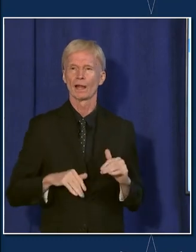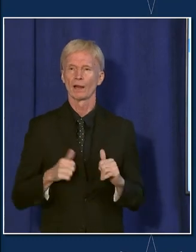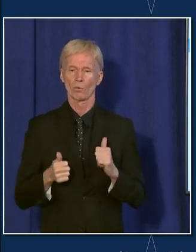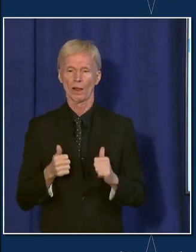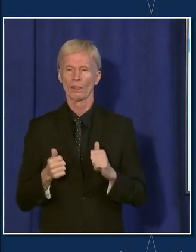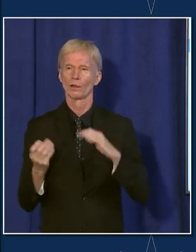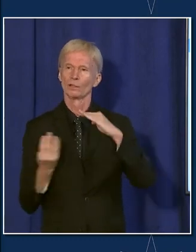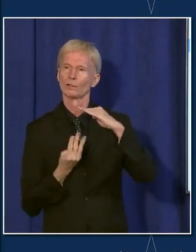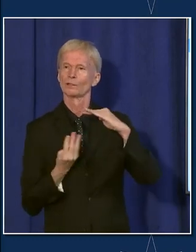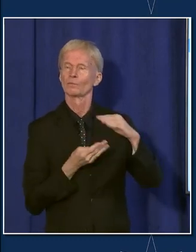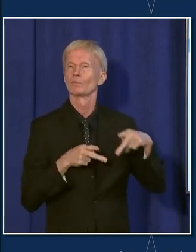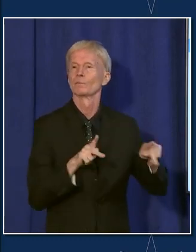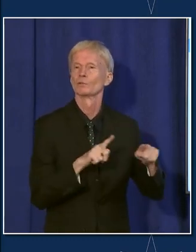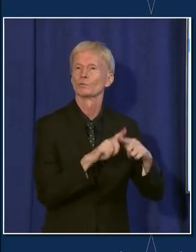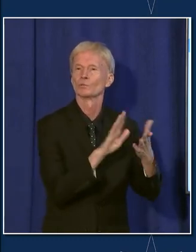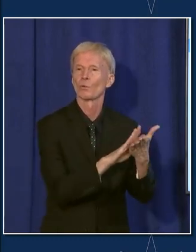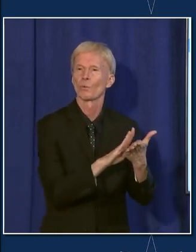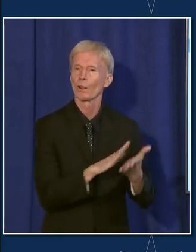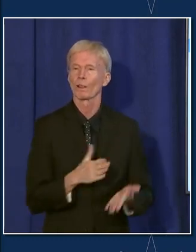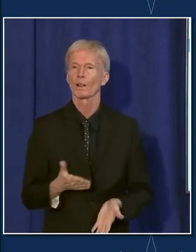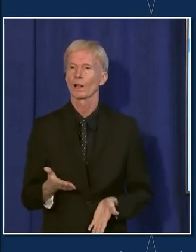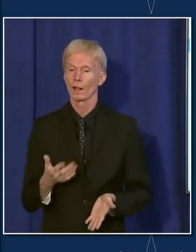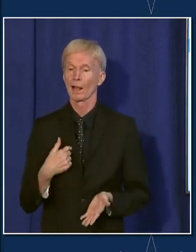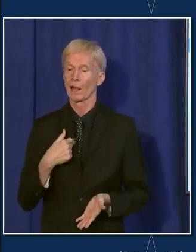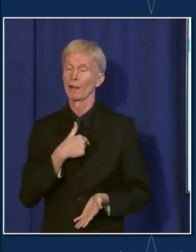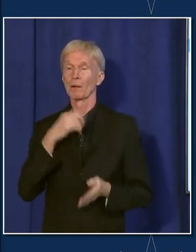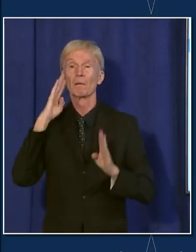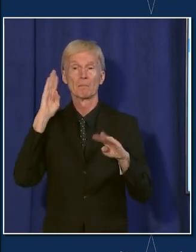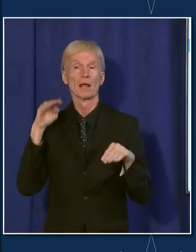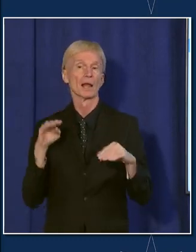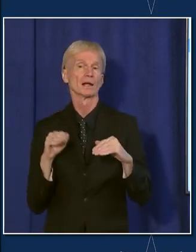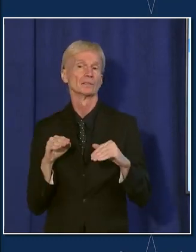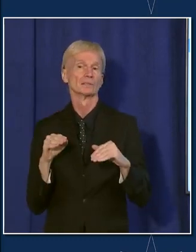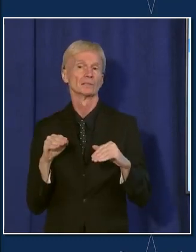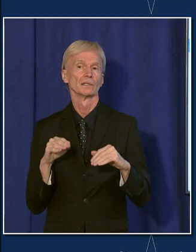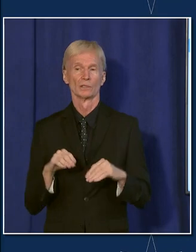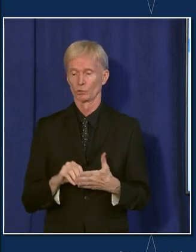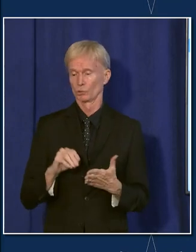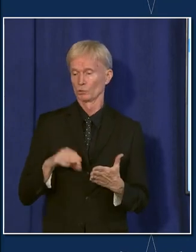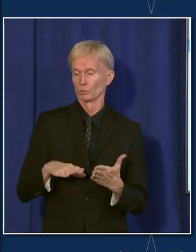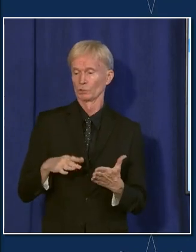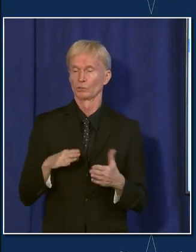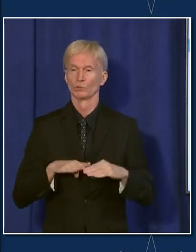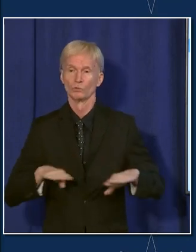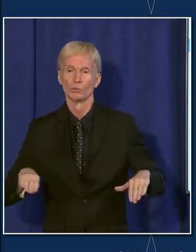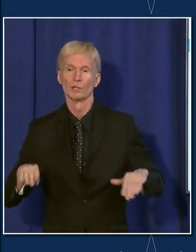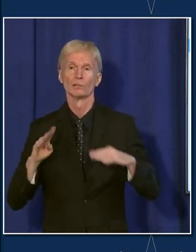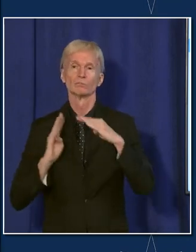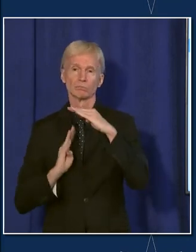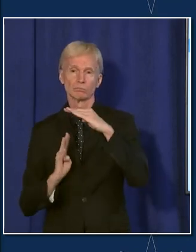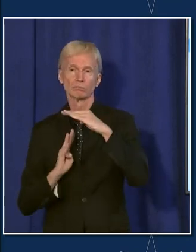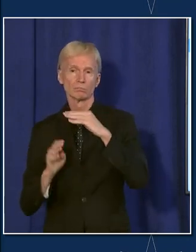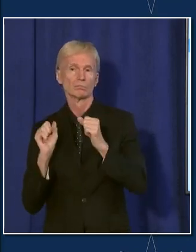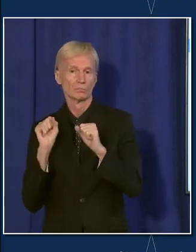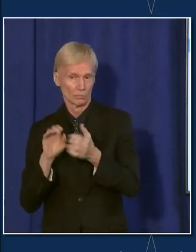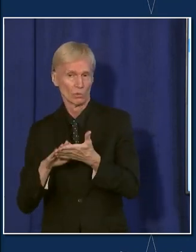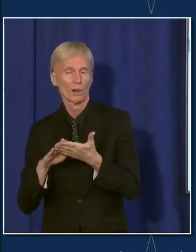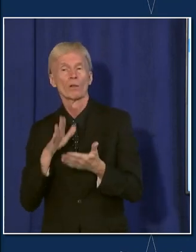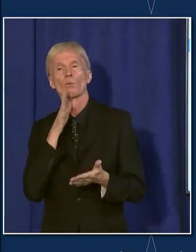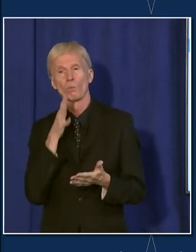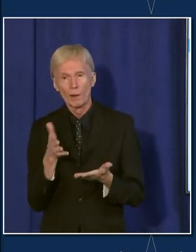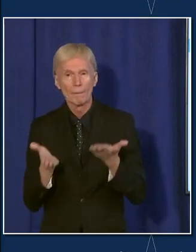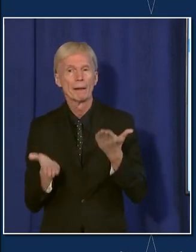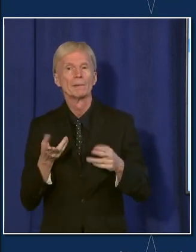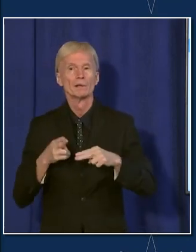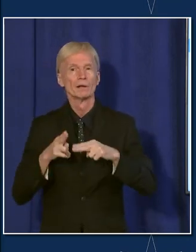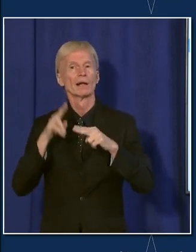we would see cases among children rise at the same rate that we're seeing them rise within the community, assuming that we're doing all of